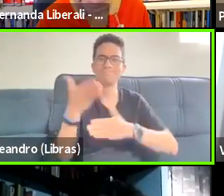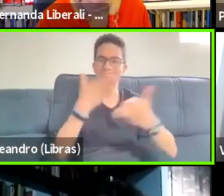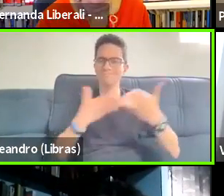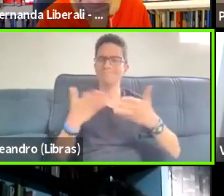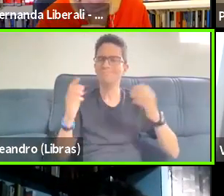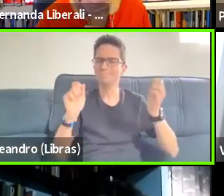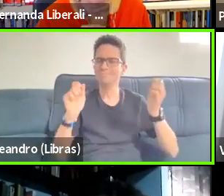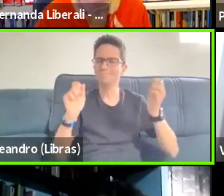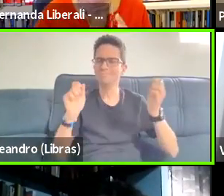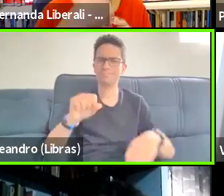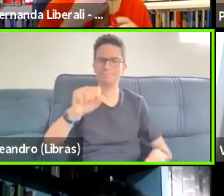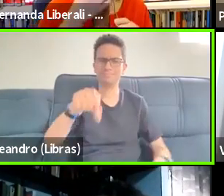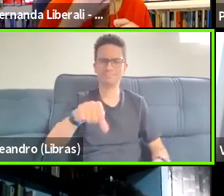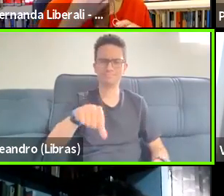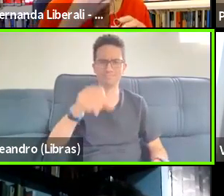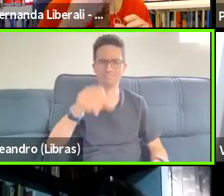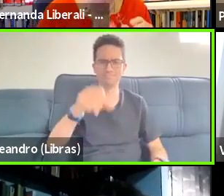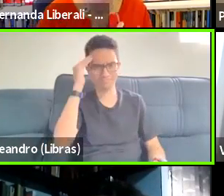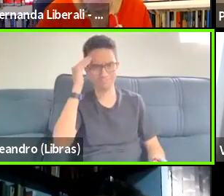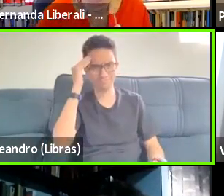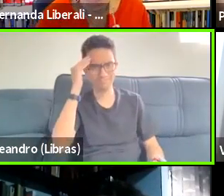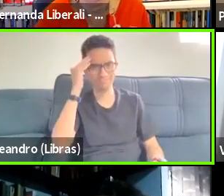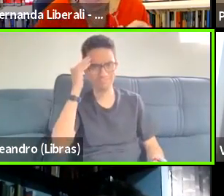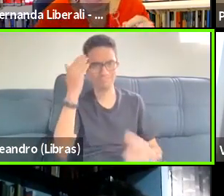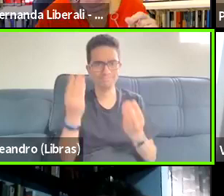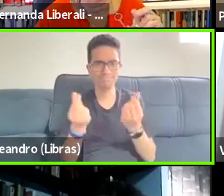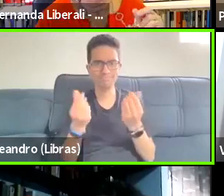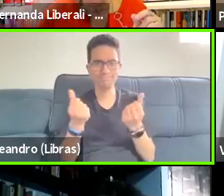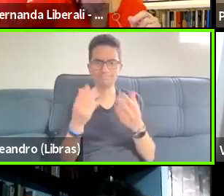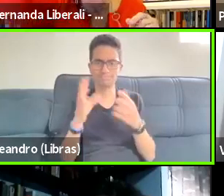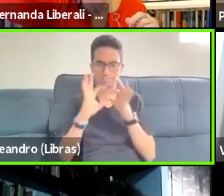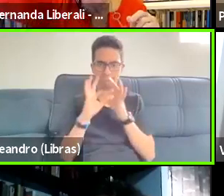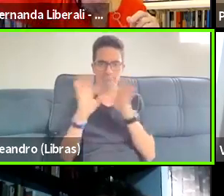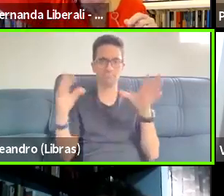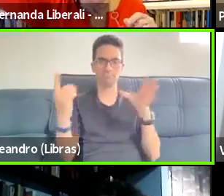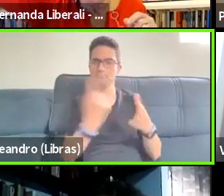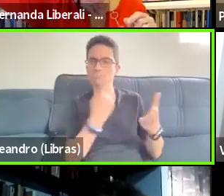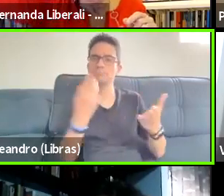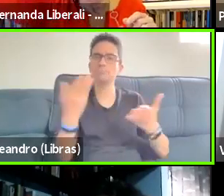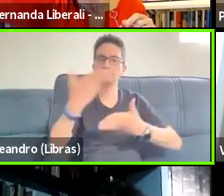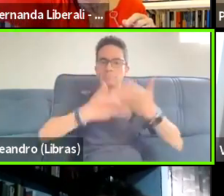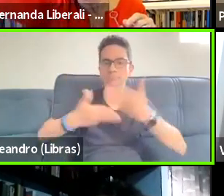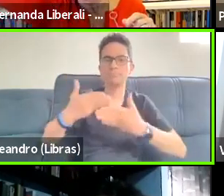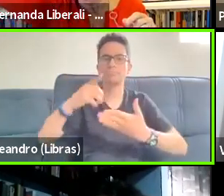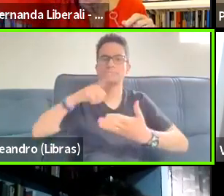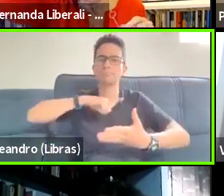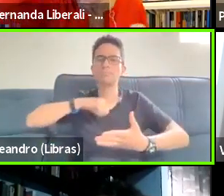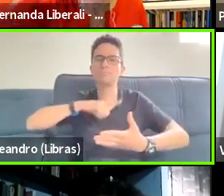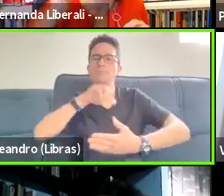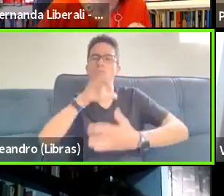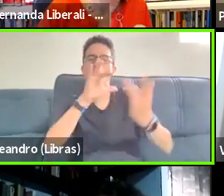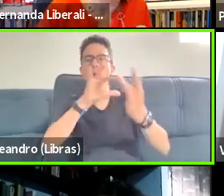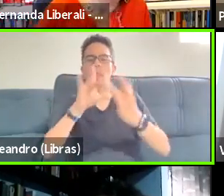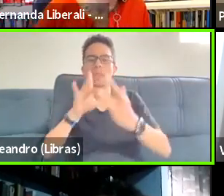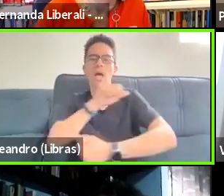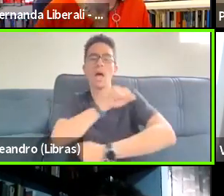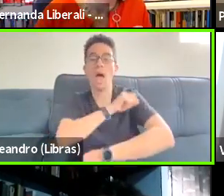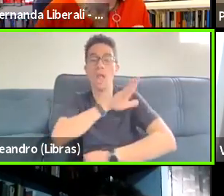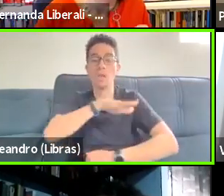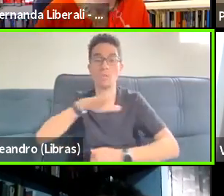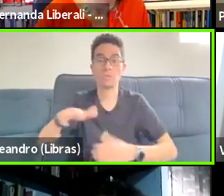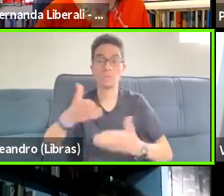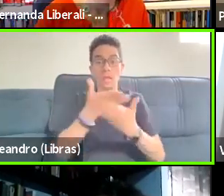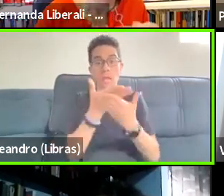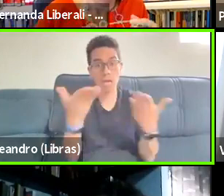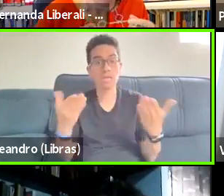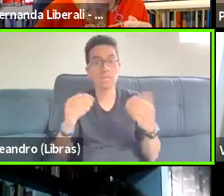connect with students from where they are coming from and to engage in co-inquiry and co-learning with them.